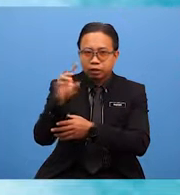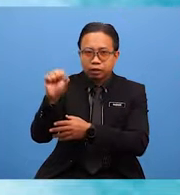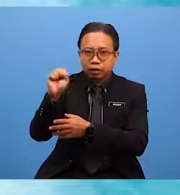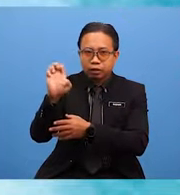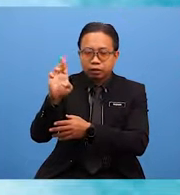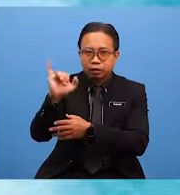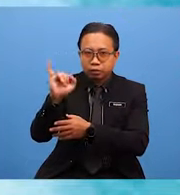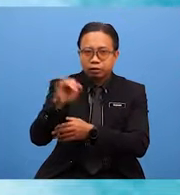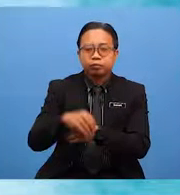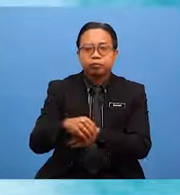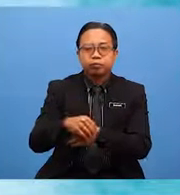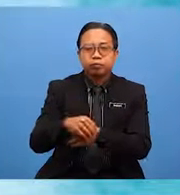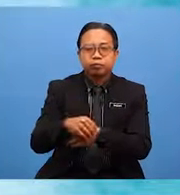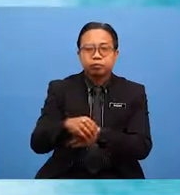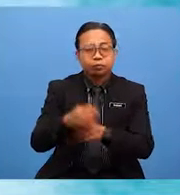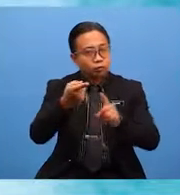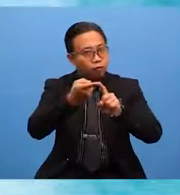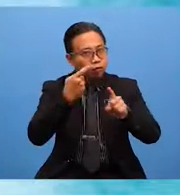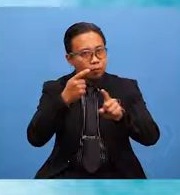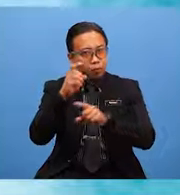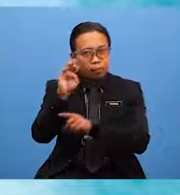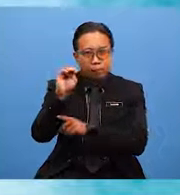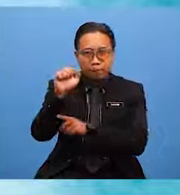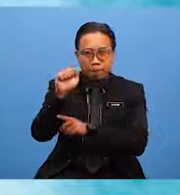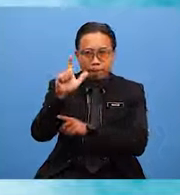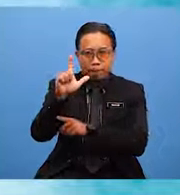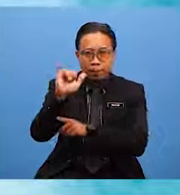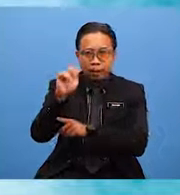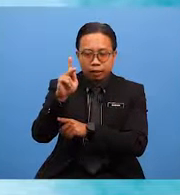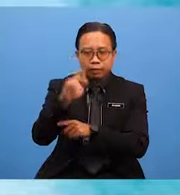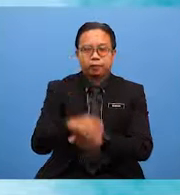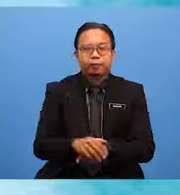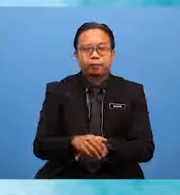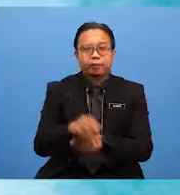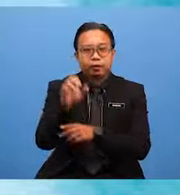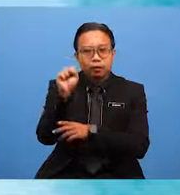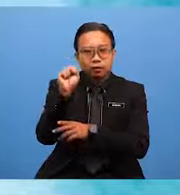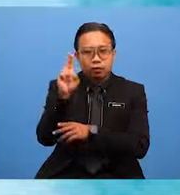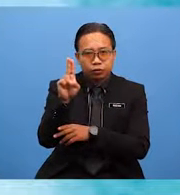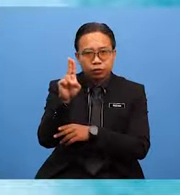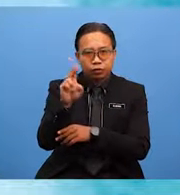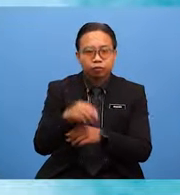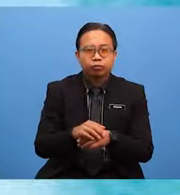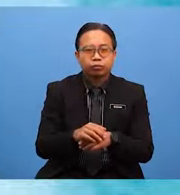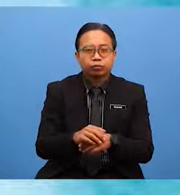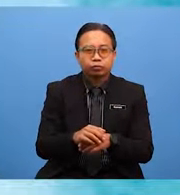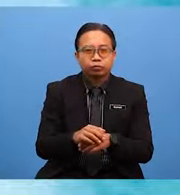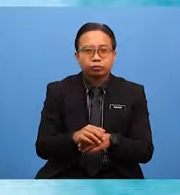From Malik bin Abdo, Secretary Prefectorial Board.